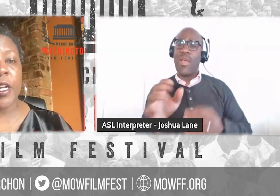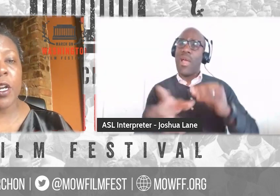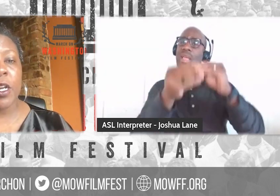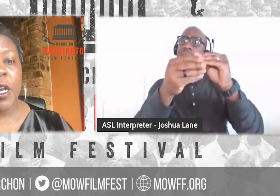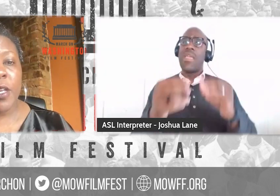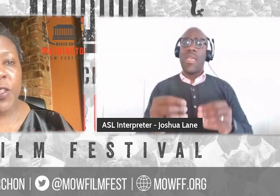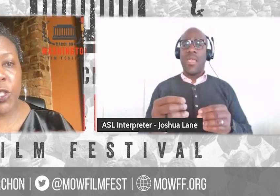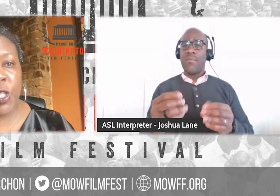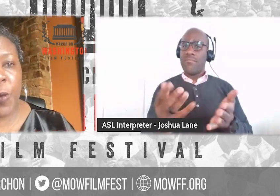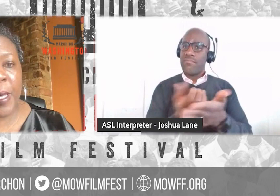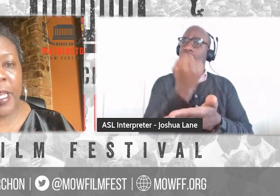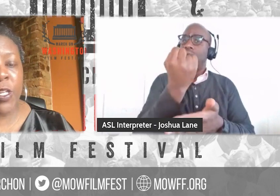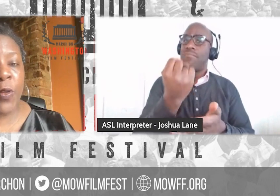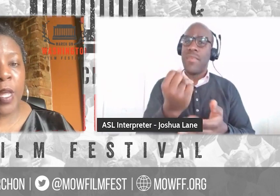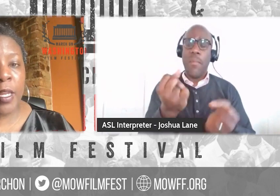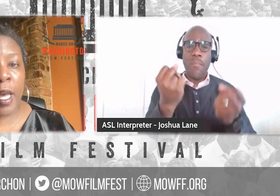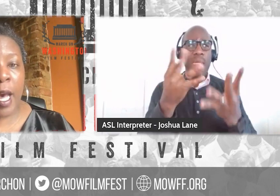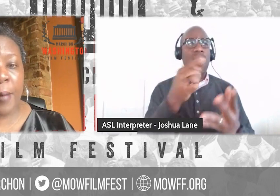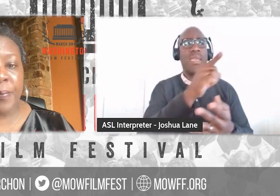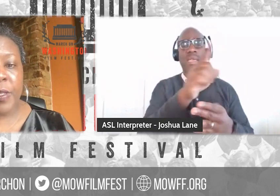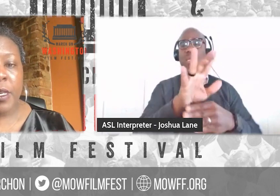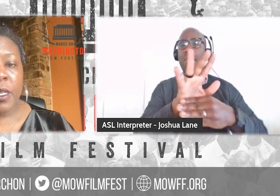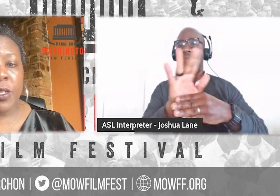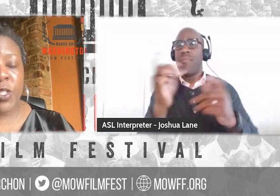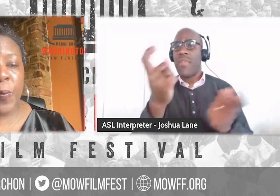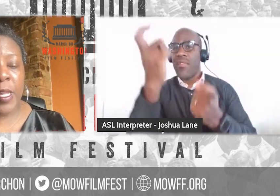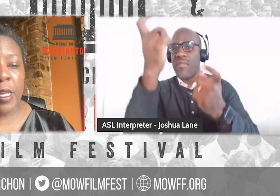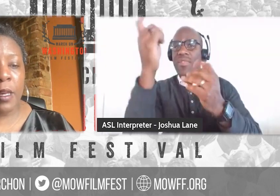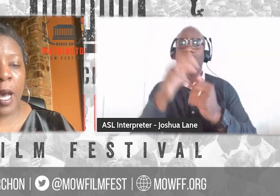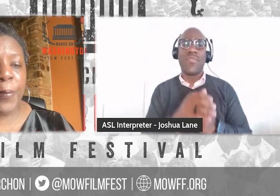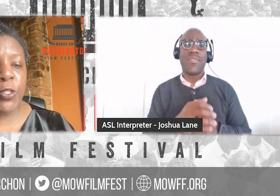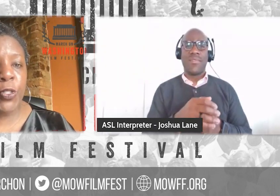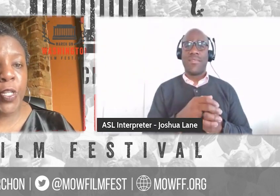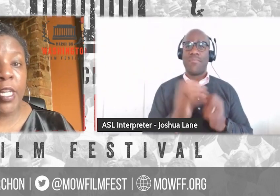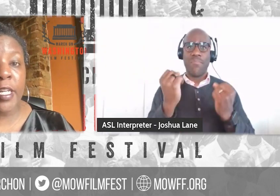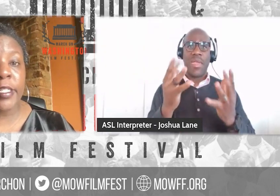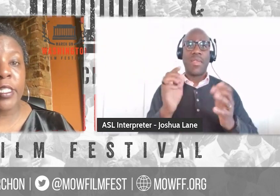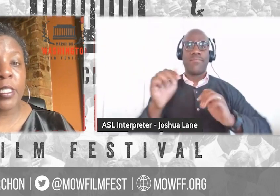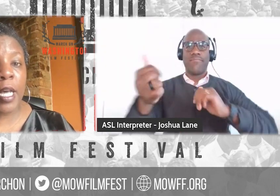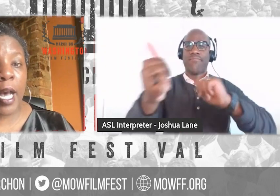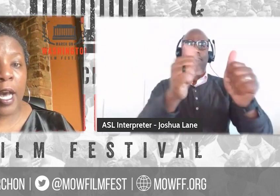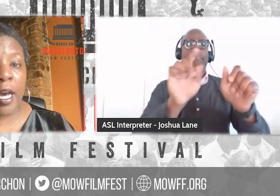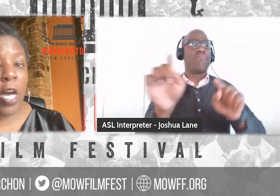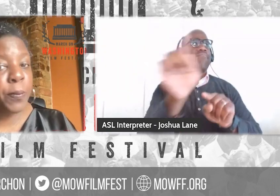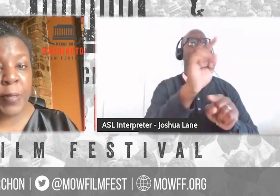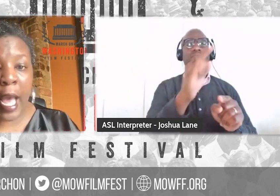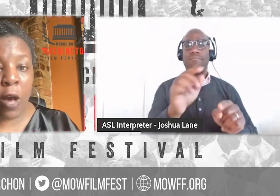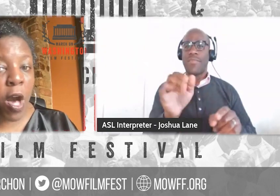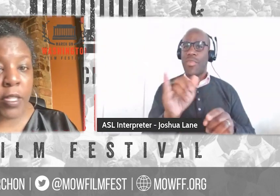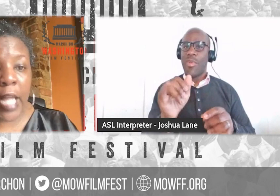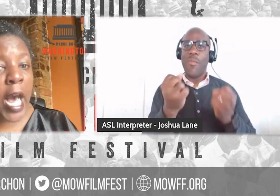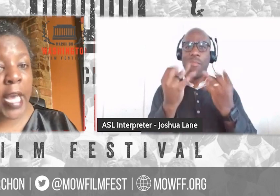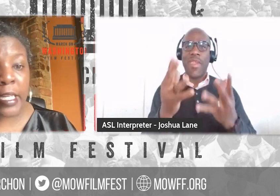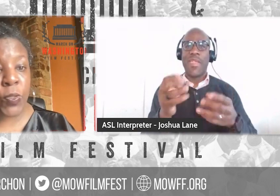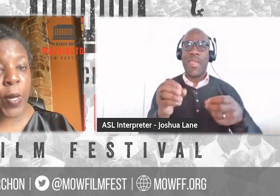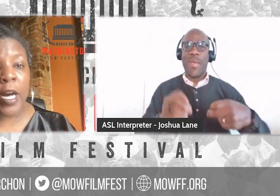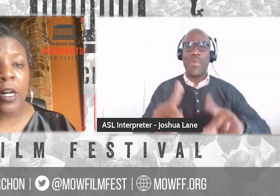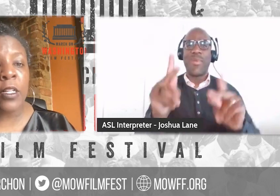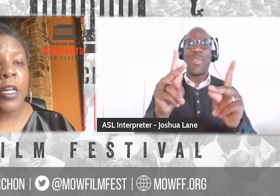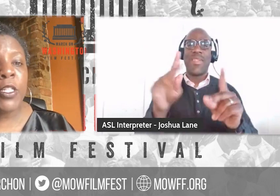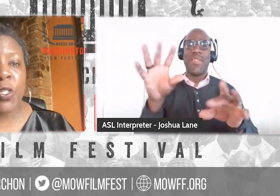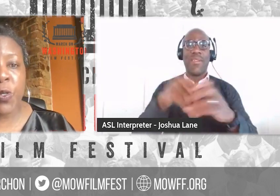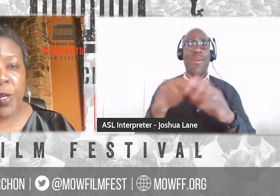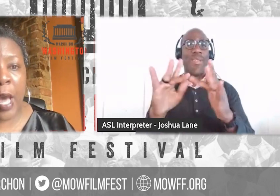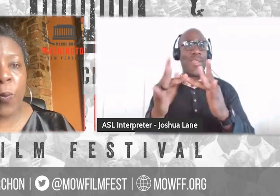out there. There, there's so many, you know, um, there's so many opportunities, uh, now online as